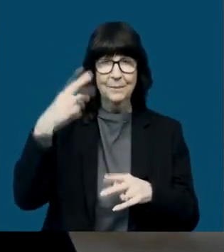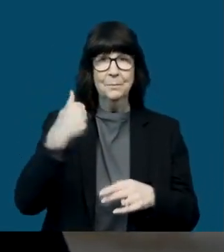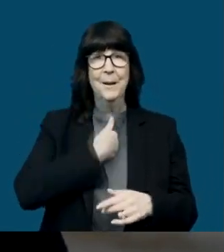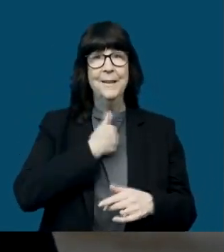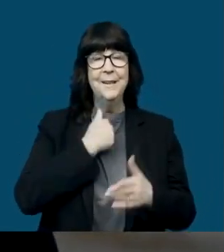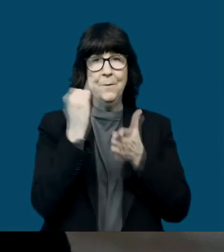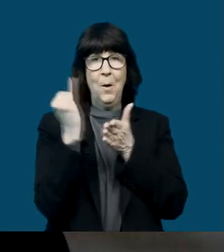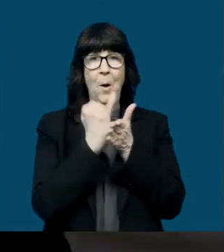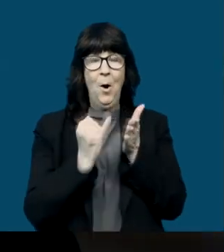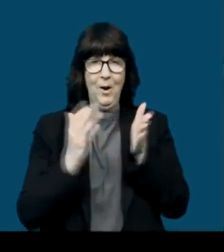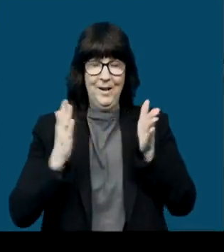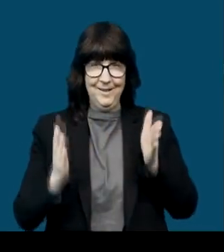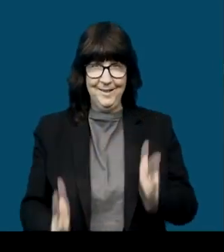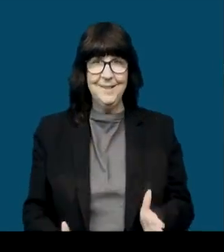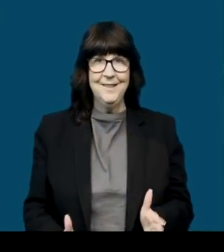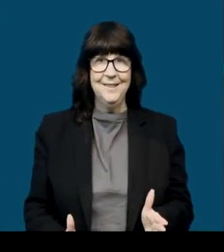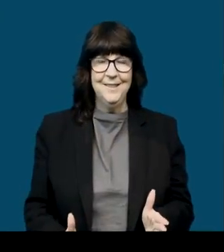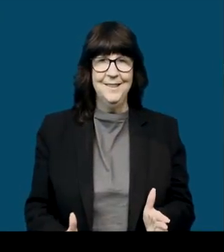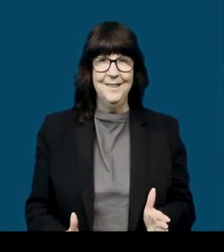And I'm an artist.